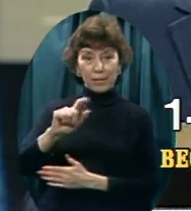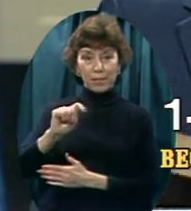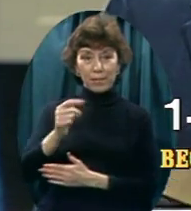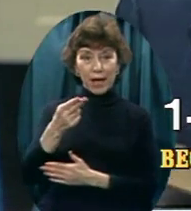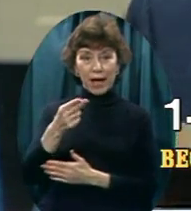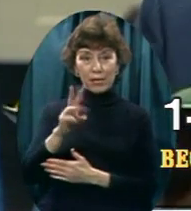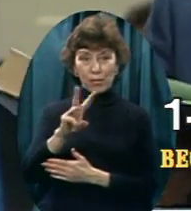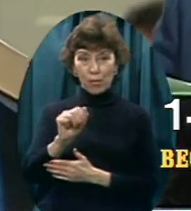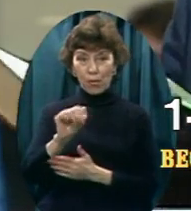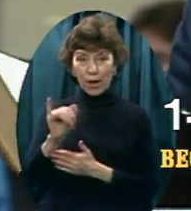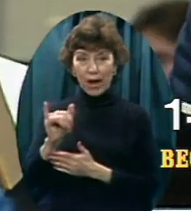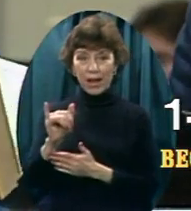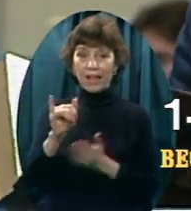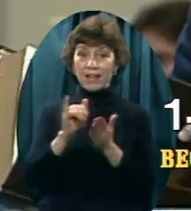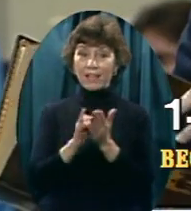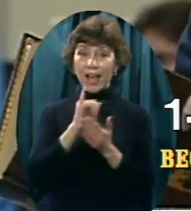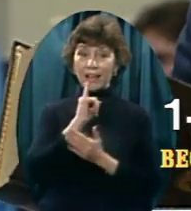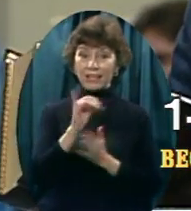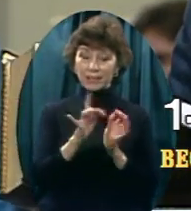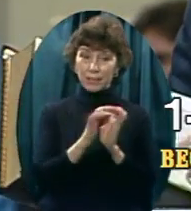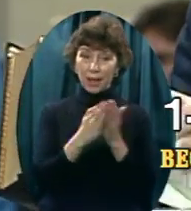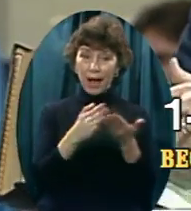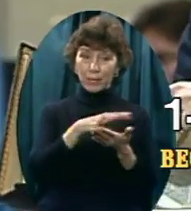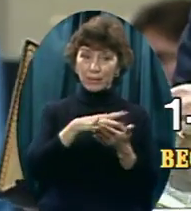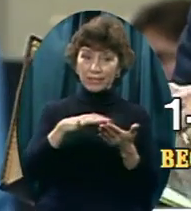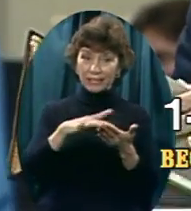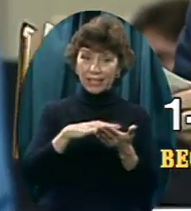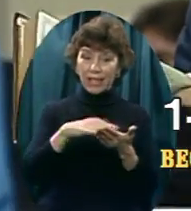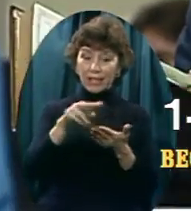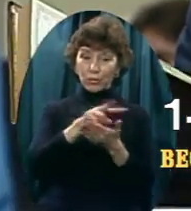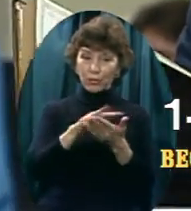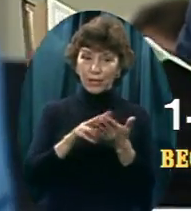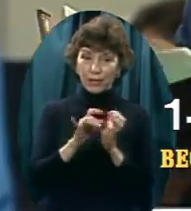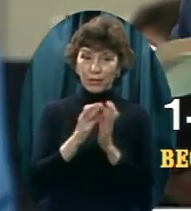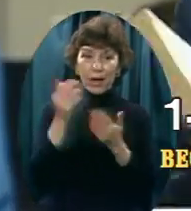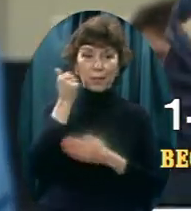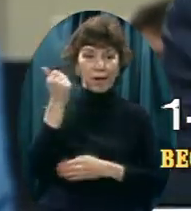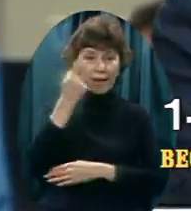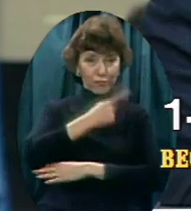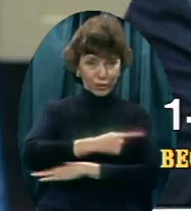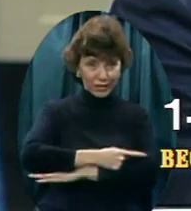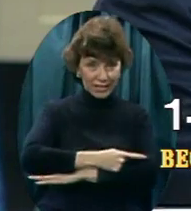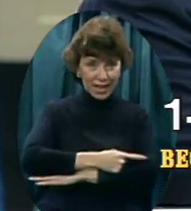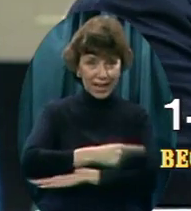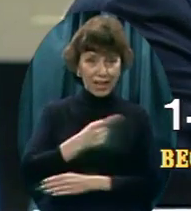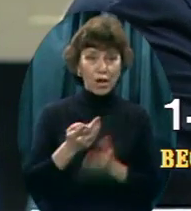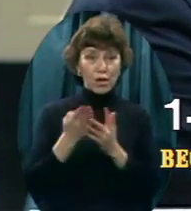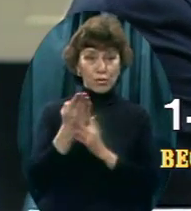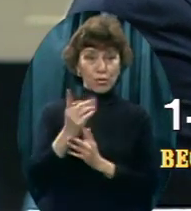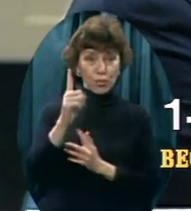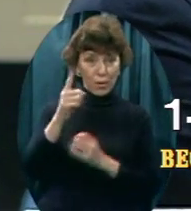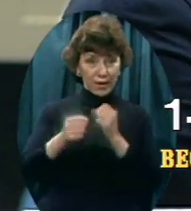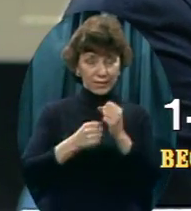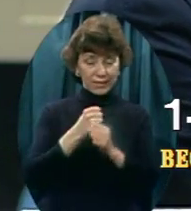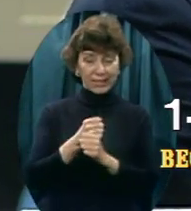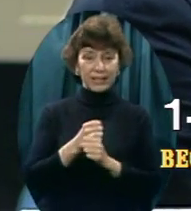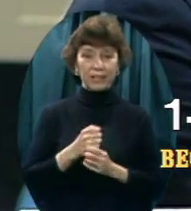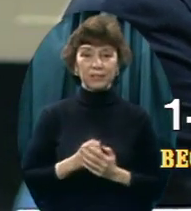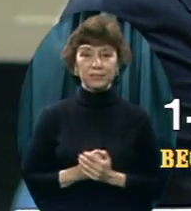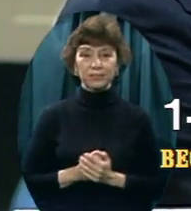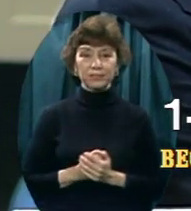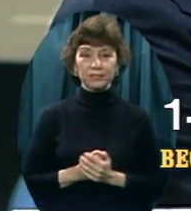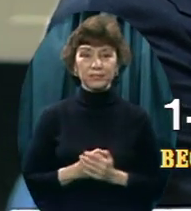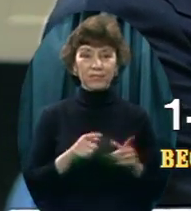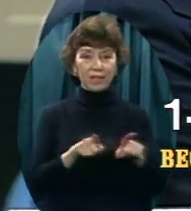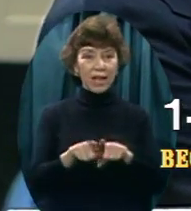devotional for every day of the year, reading the Word of God through one reading per year. And also, a treasure